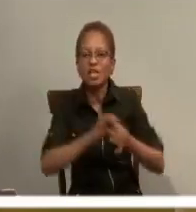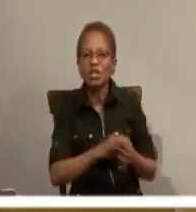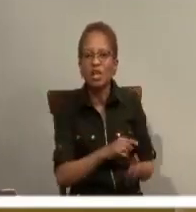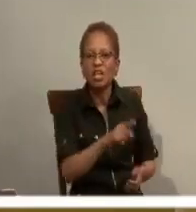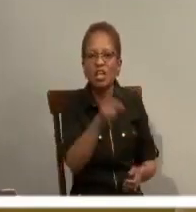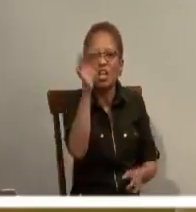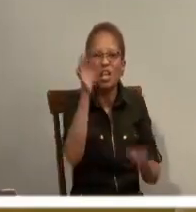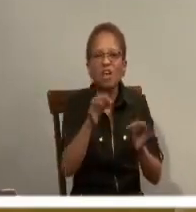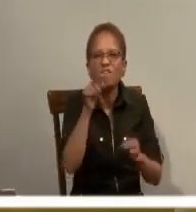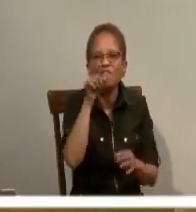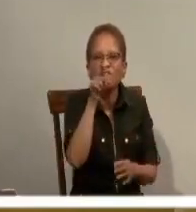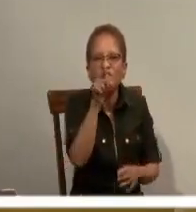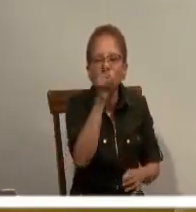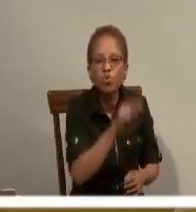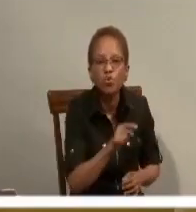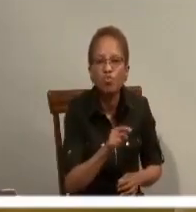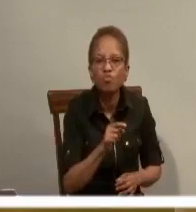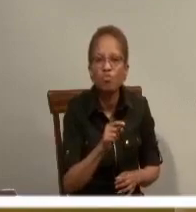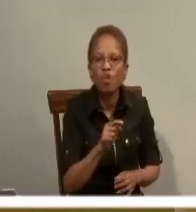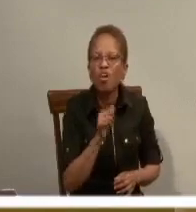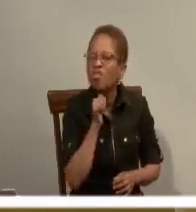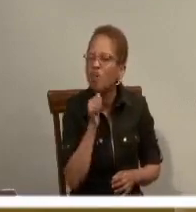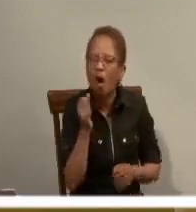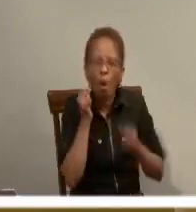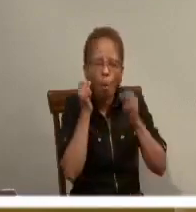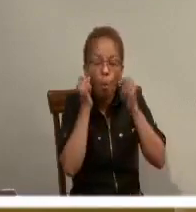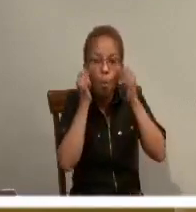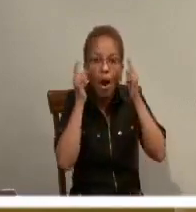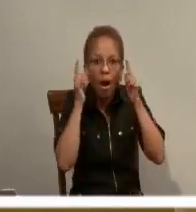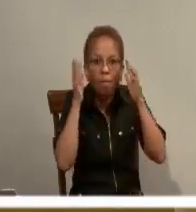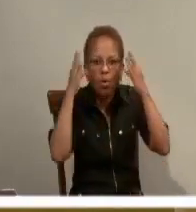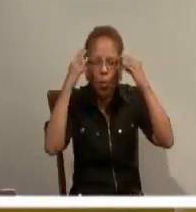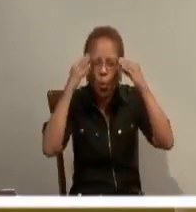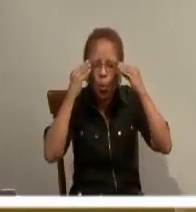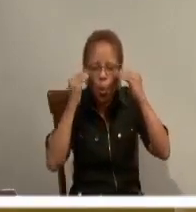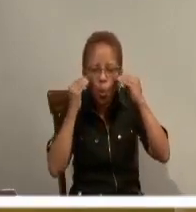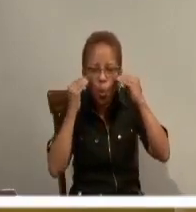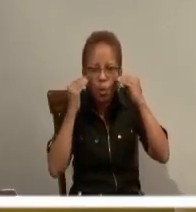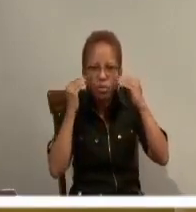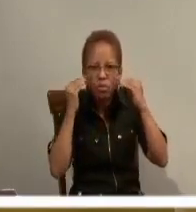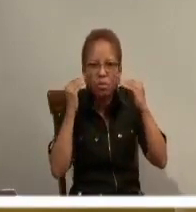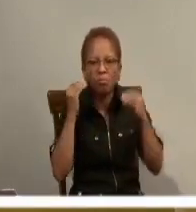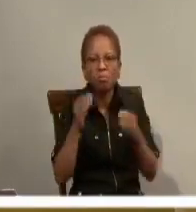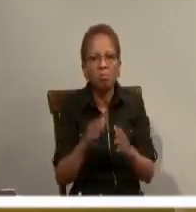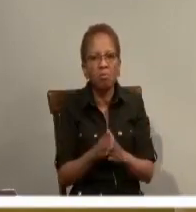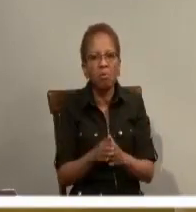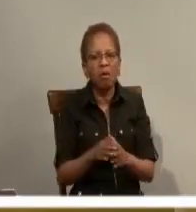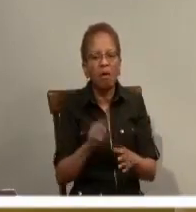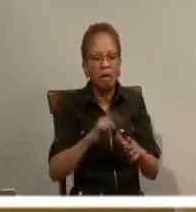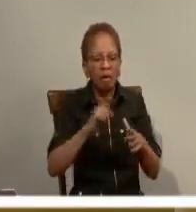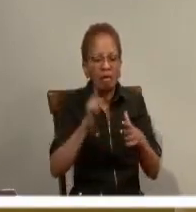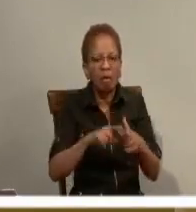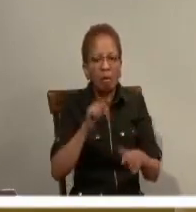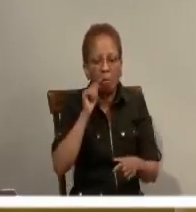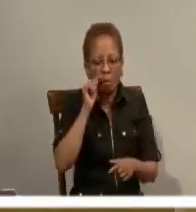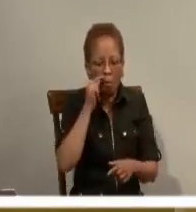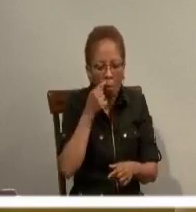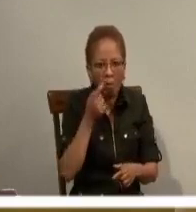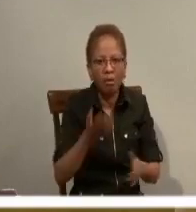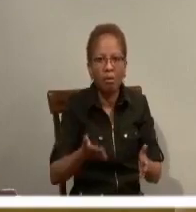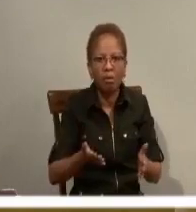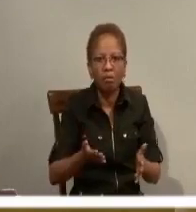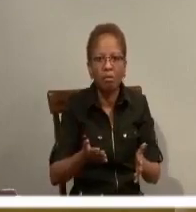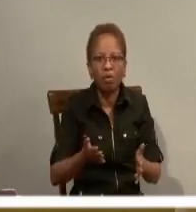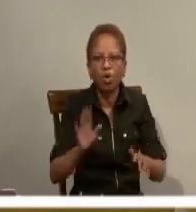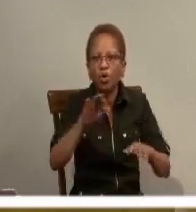because we can see him because we know him, then we come here and we say boring because we don't even know to what